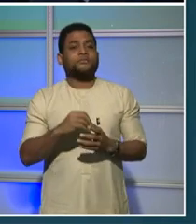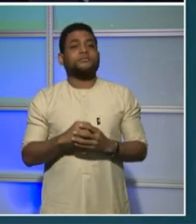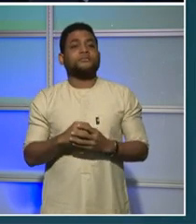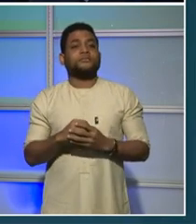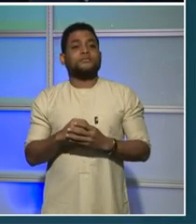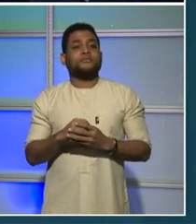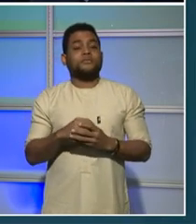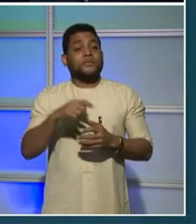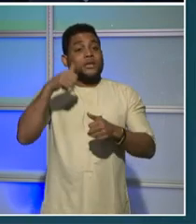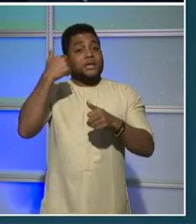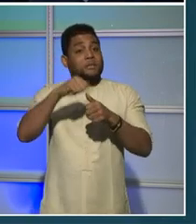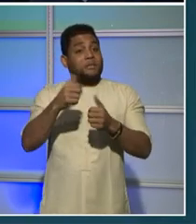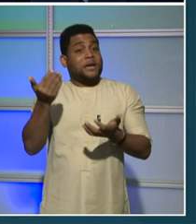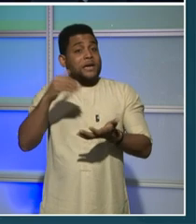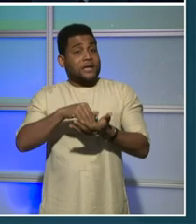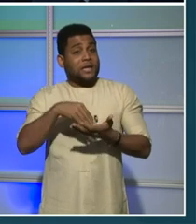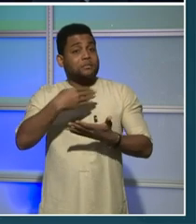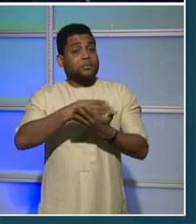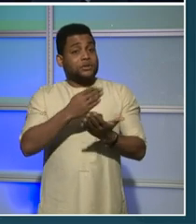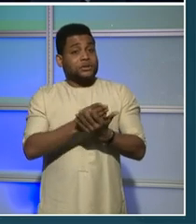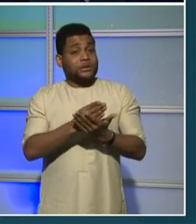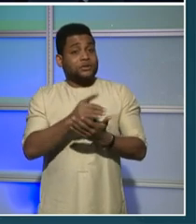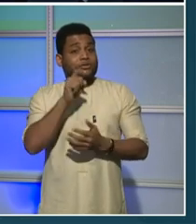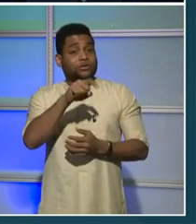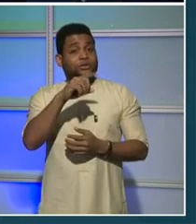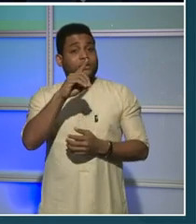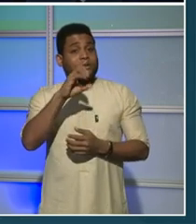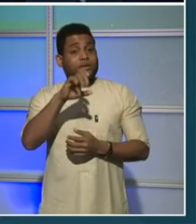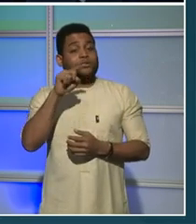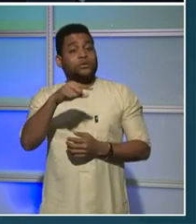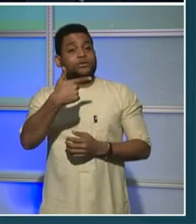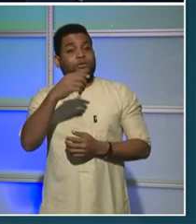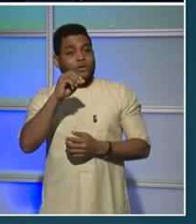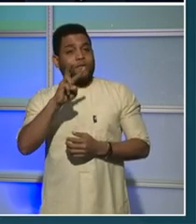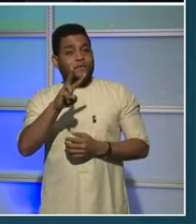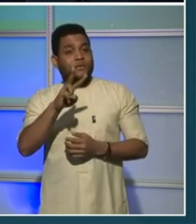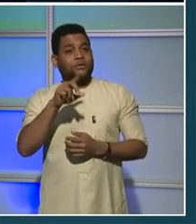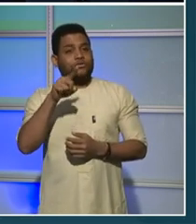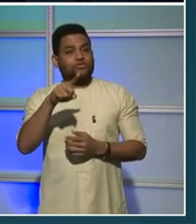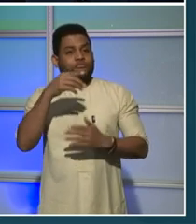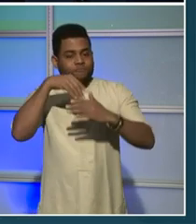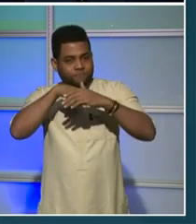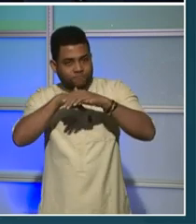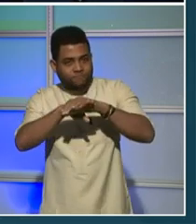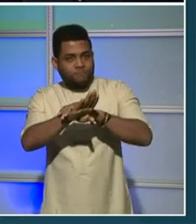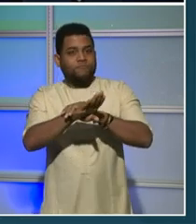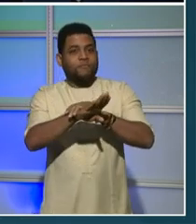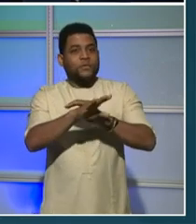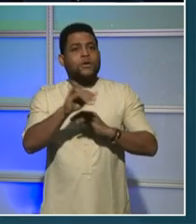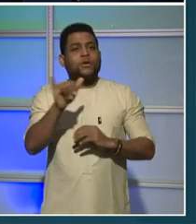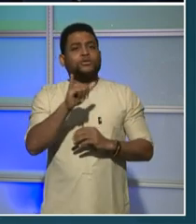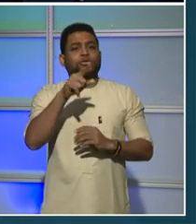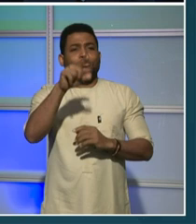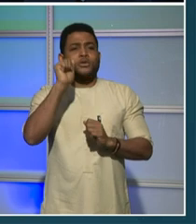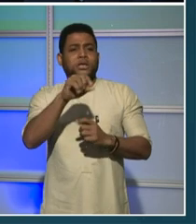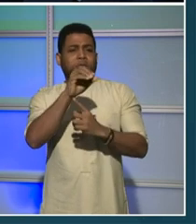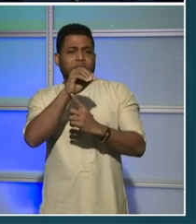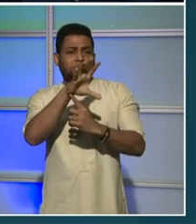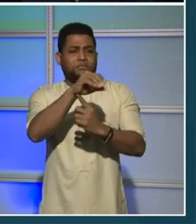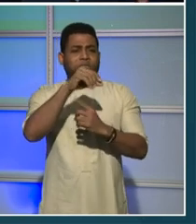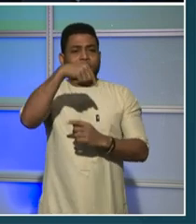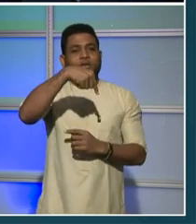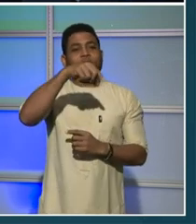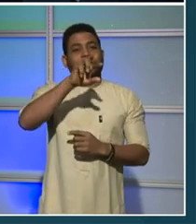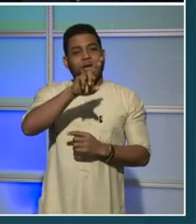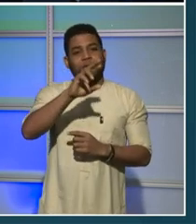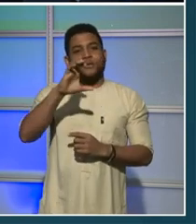.gov. Click on the play now button to be entered into the game. You can also scan the QR code right below you and you will be able to start